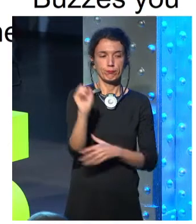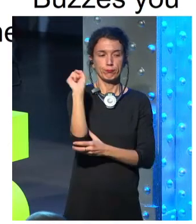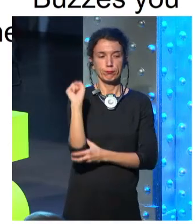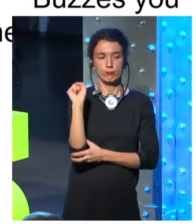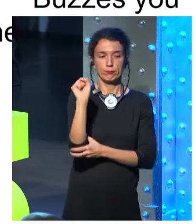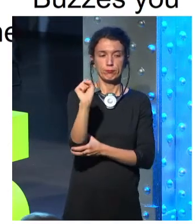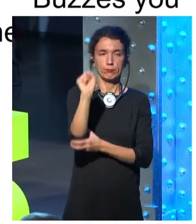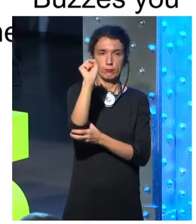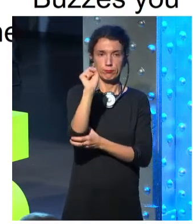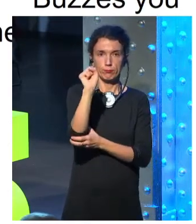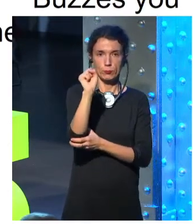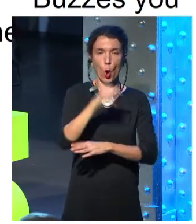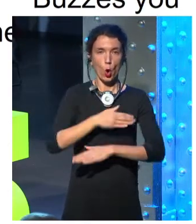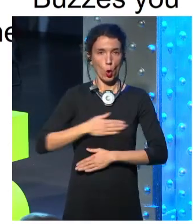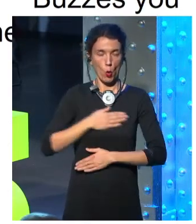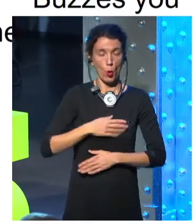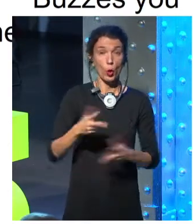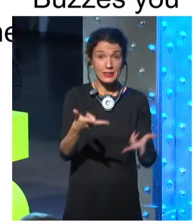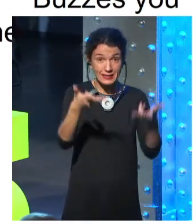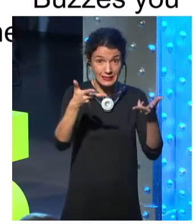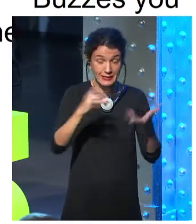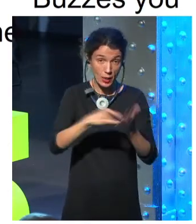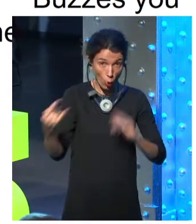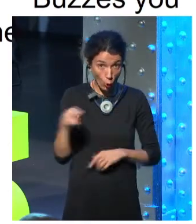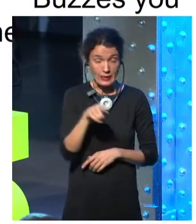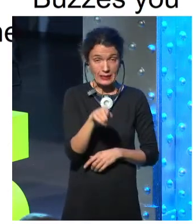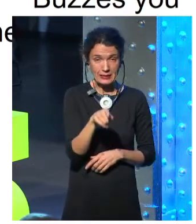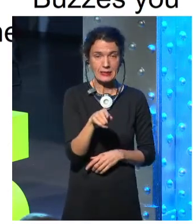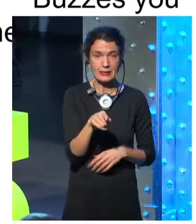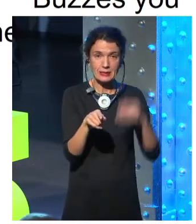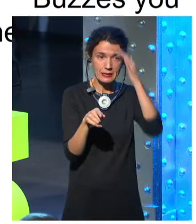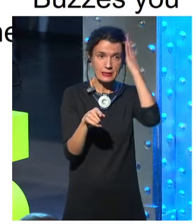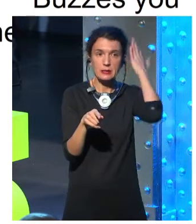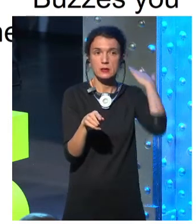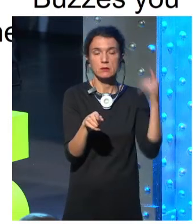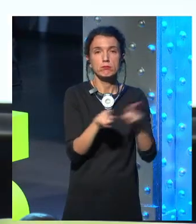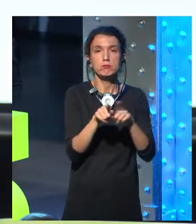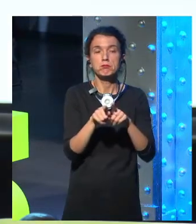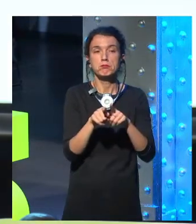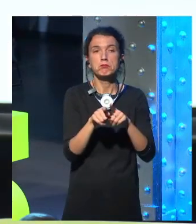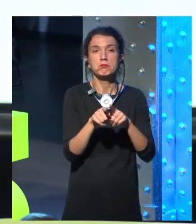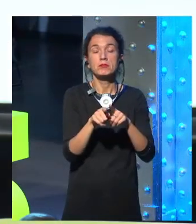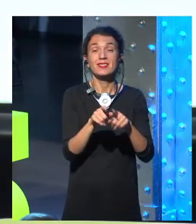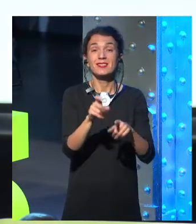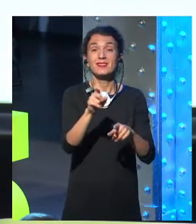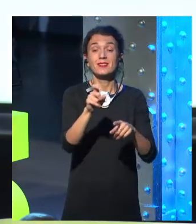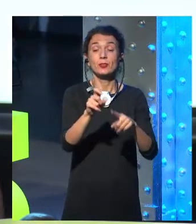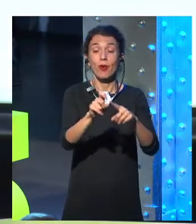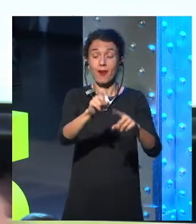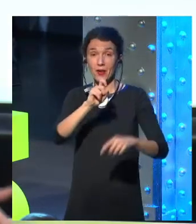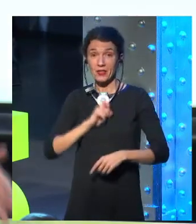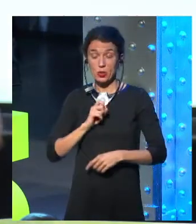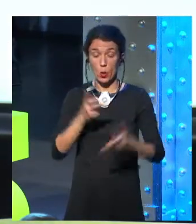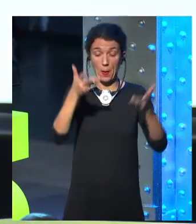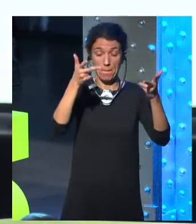an employee that had an insulin pump installed because he was diabetic. And he was so excited to get the insulin